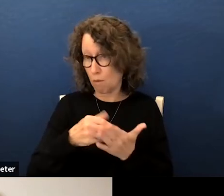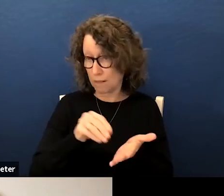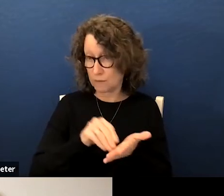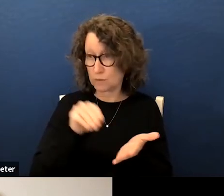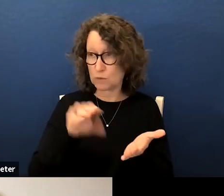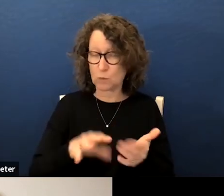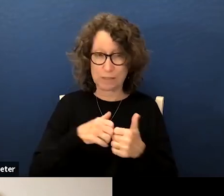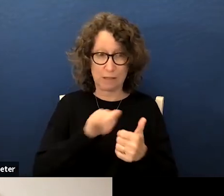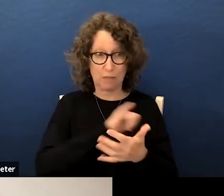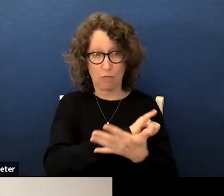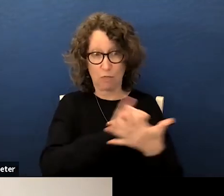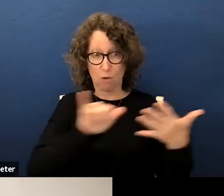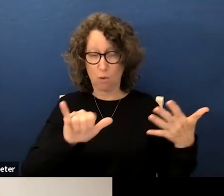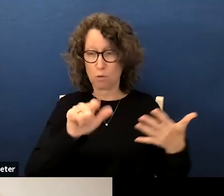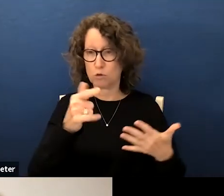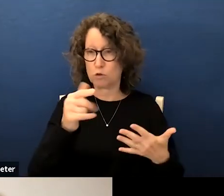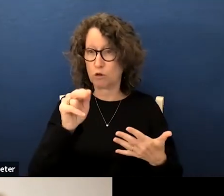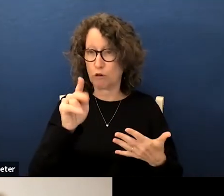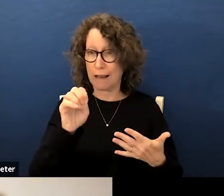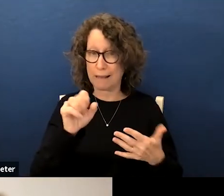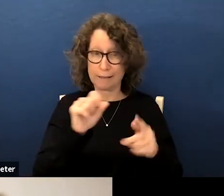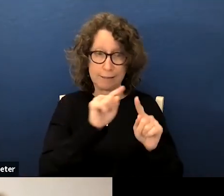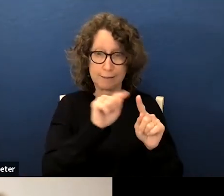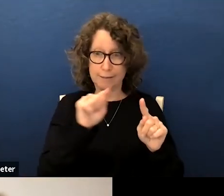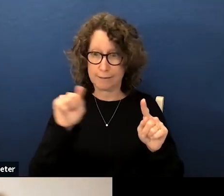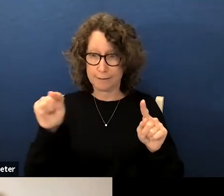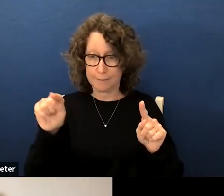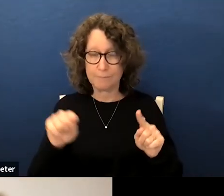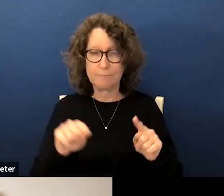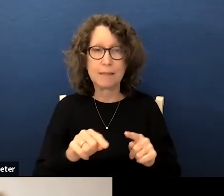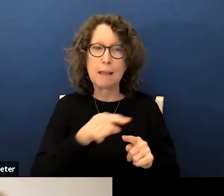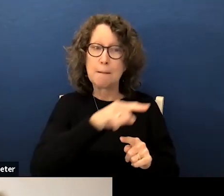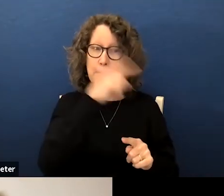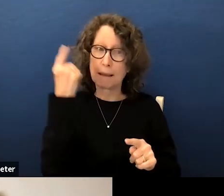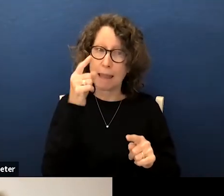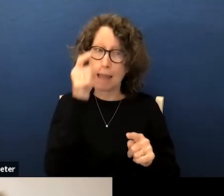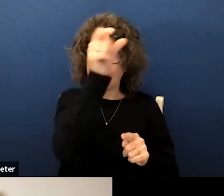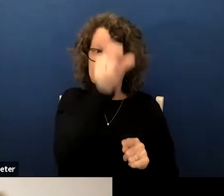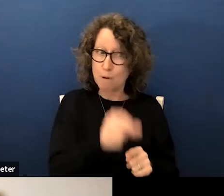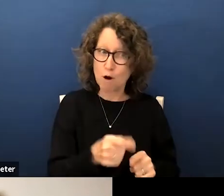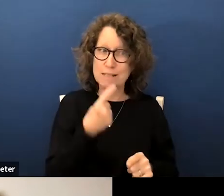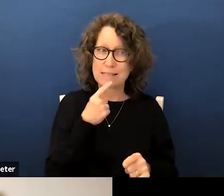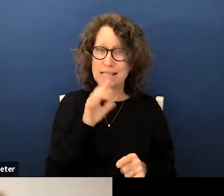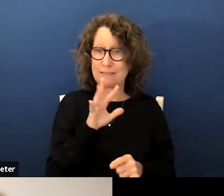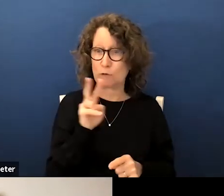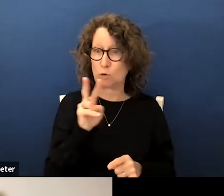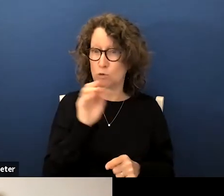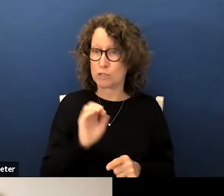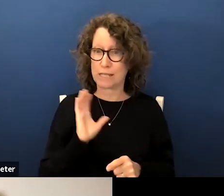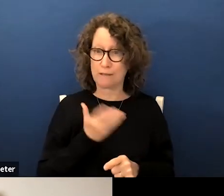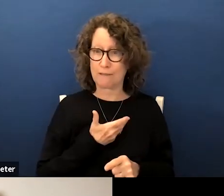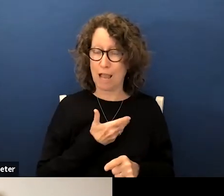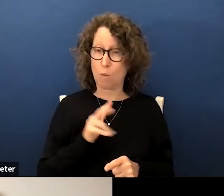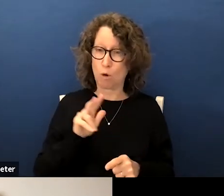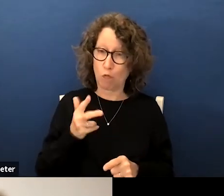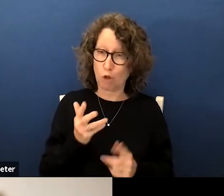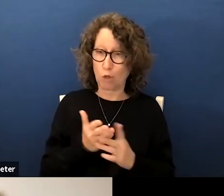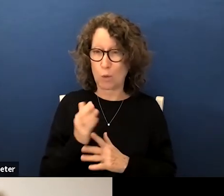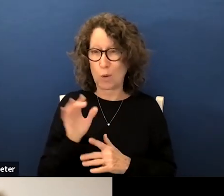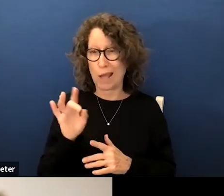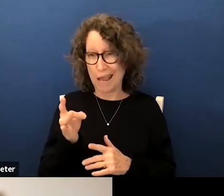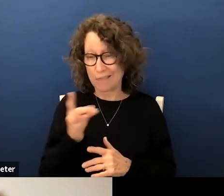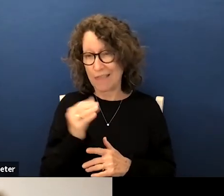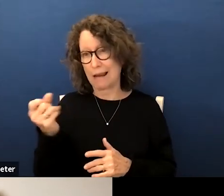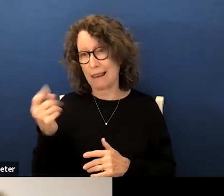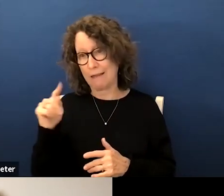the black bar on the left tells us that 52 of our third through eighth and 11th